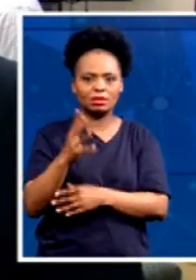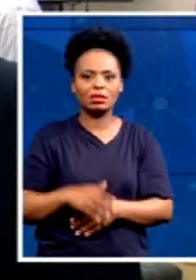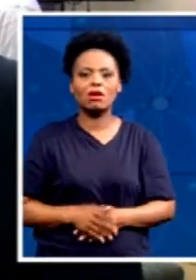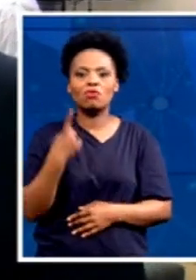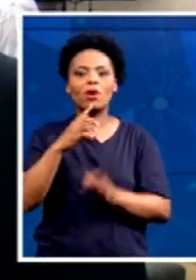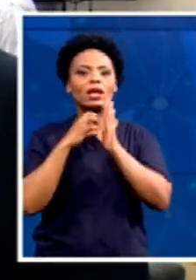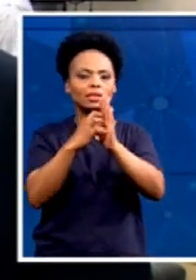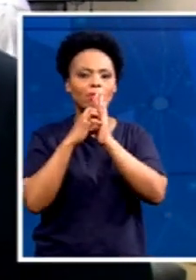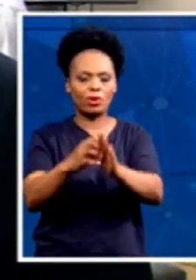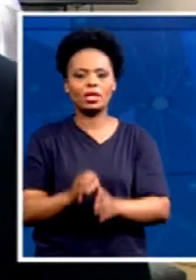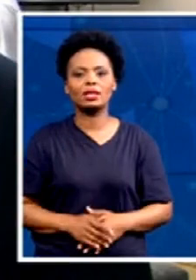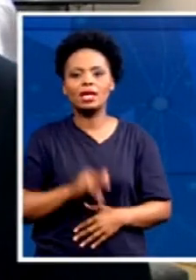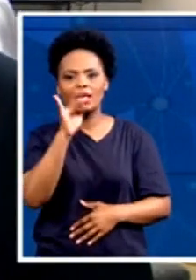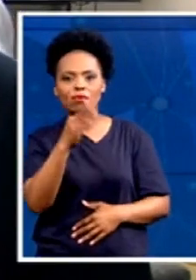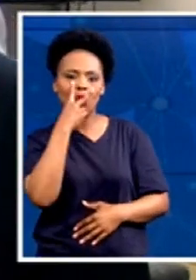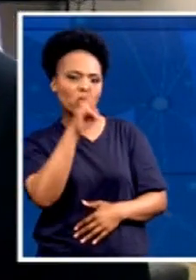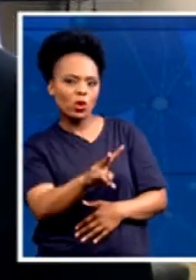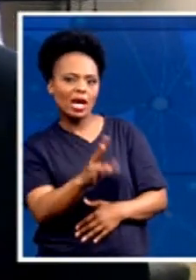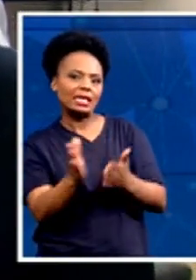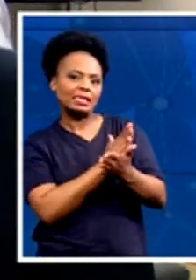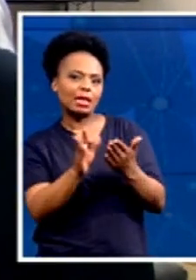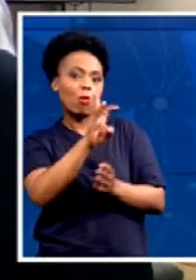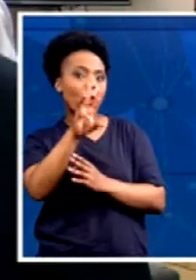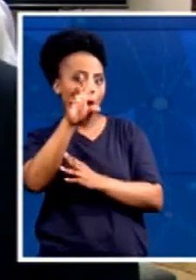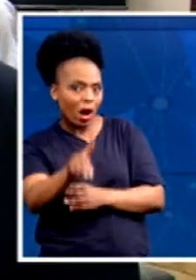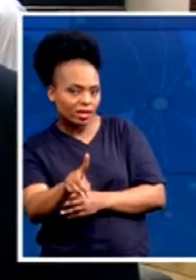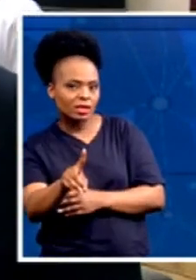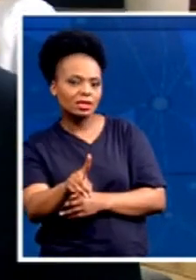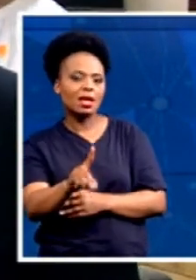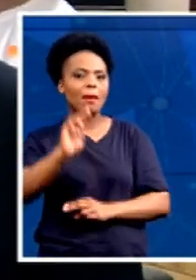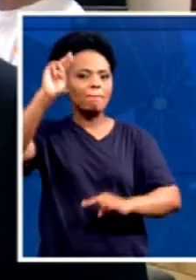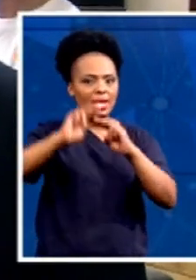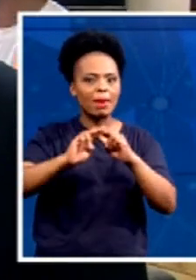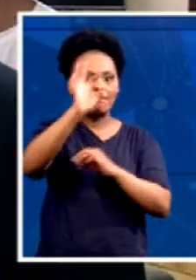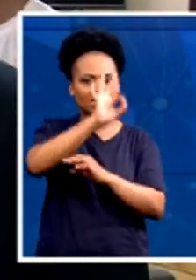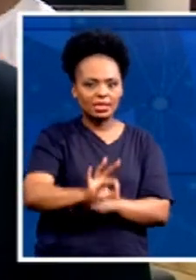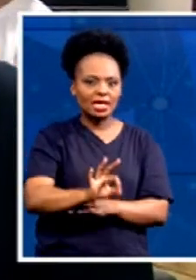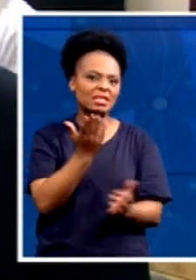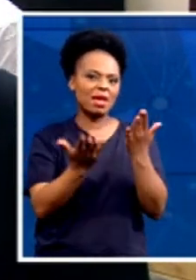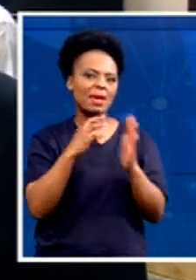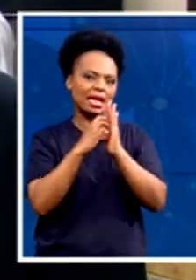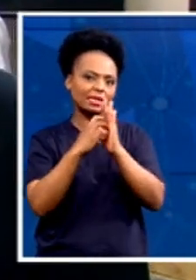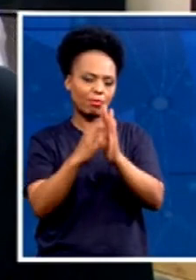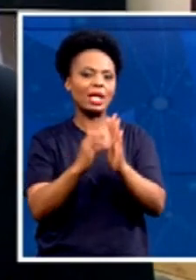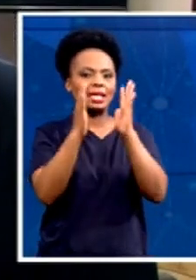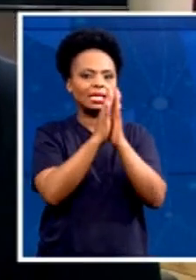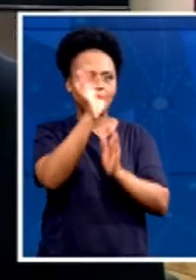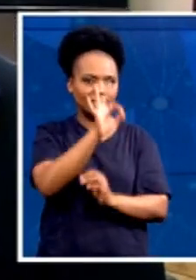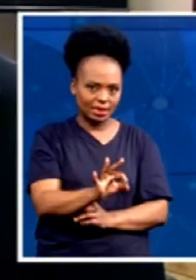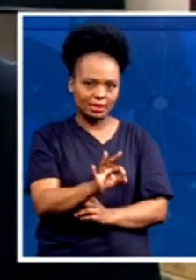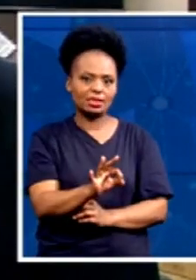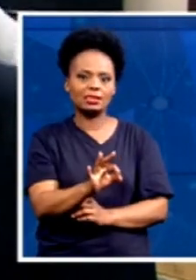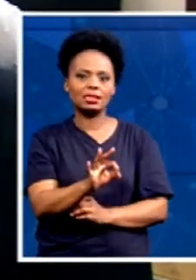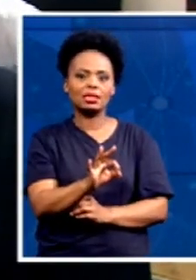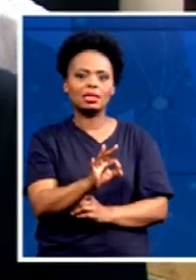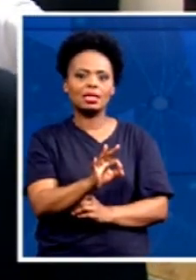certain wards, a minimum percentage, say for instance 10%, must be utilized for those